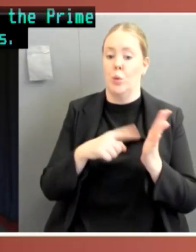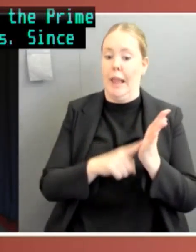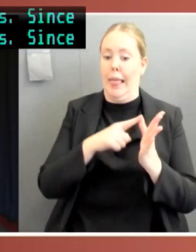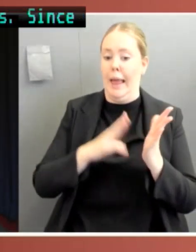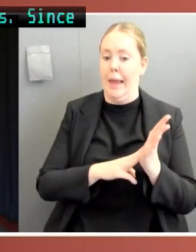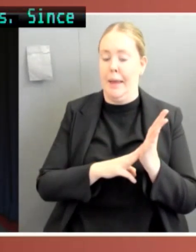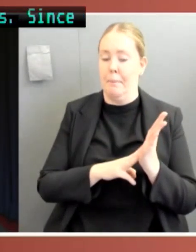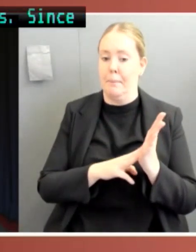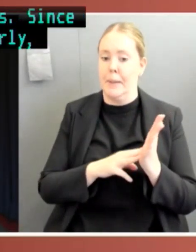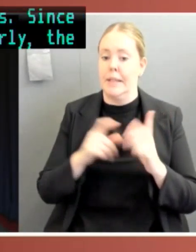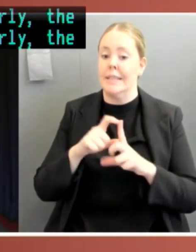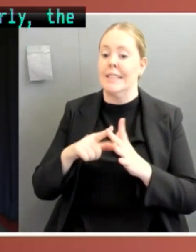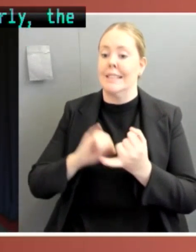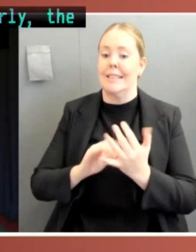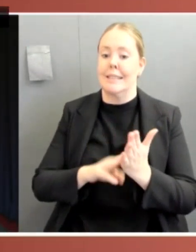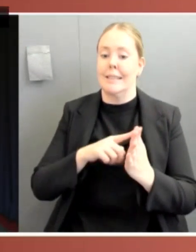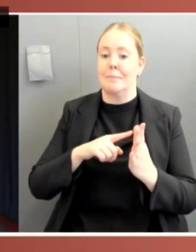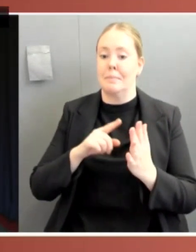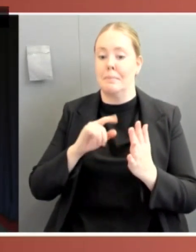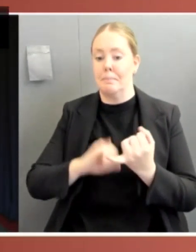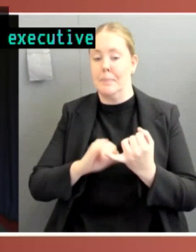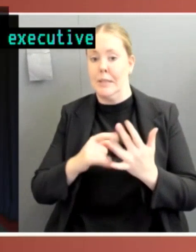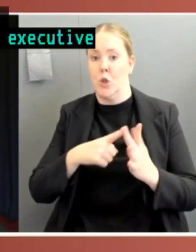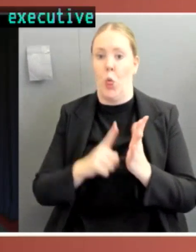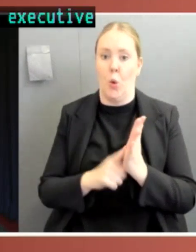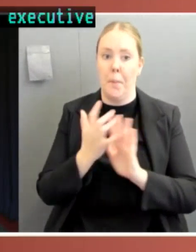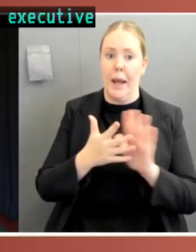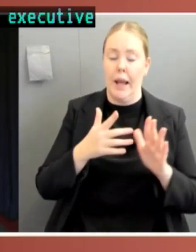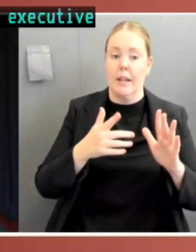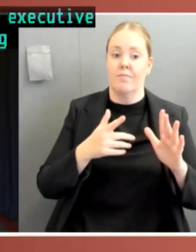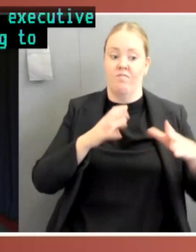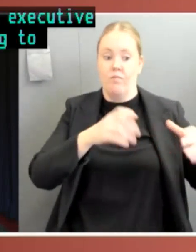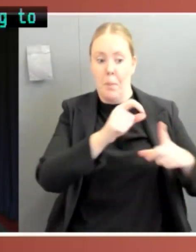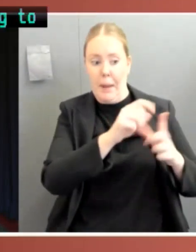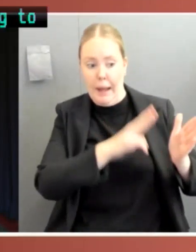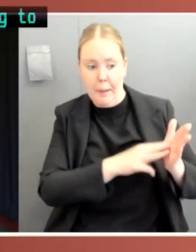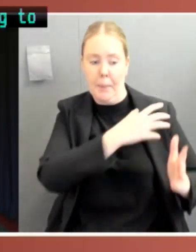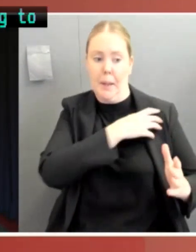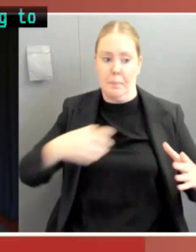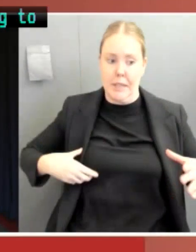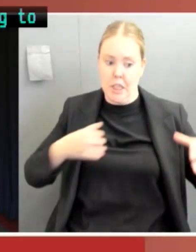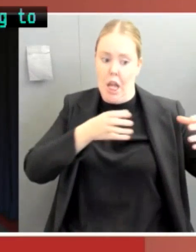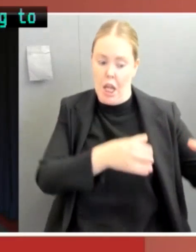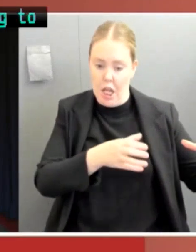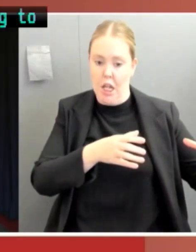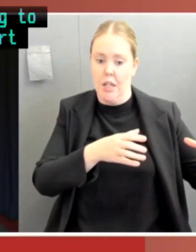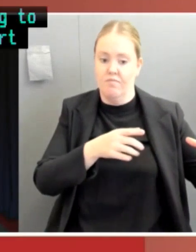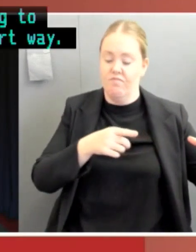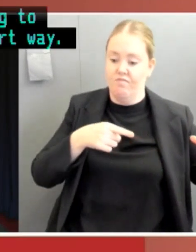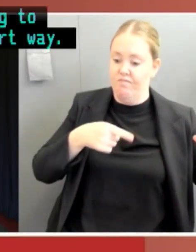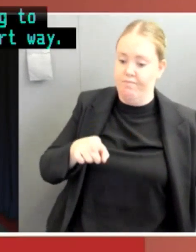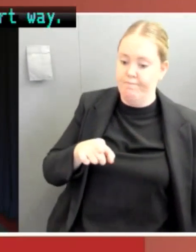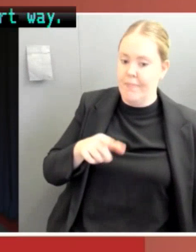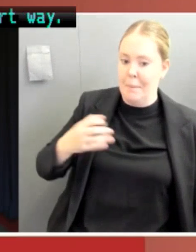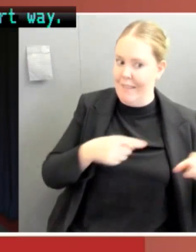the executive says and they're not going to really stand up in any overt way. There are obviously some sort of more surreptitious ways. The Governor just said, I assume these would be